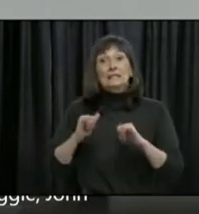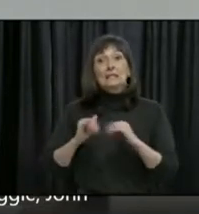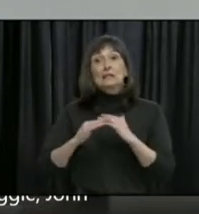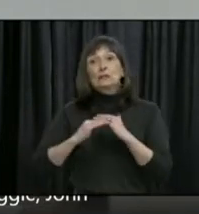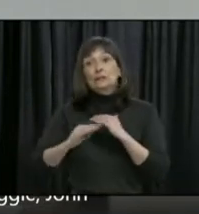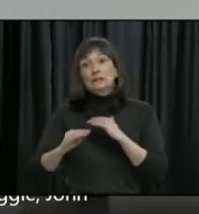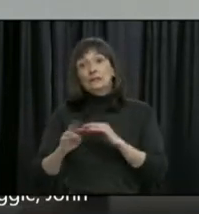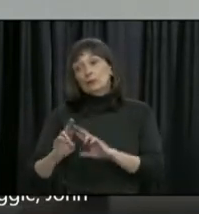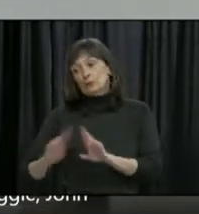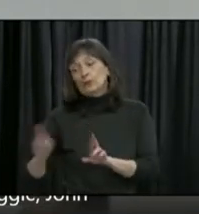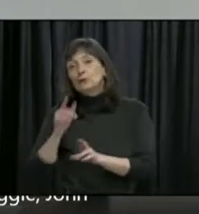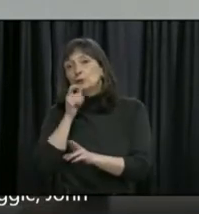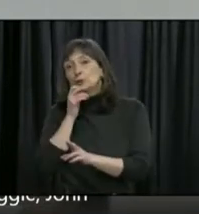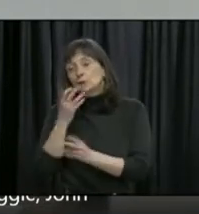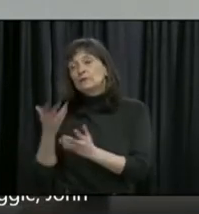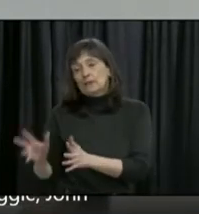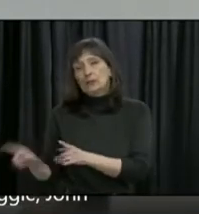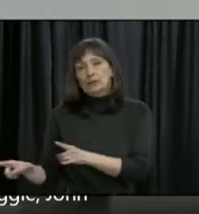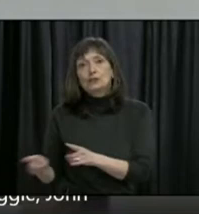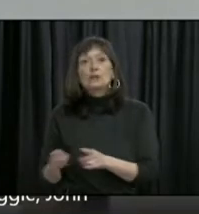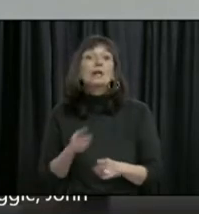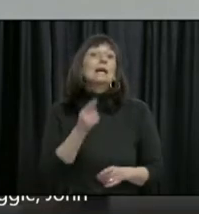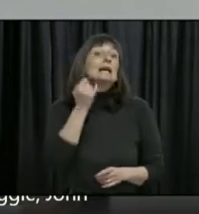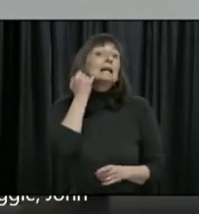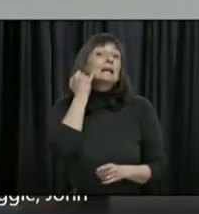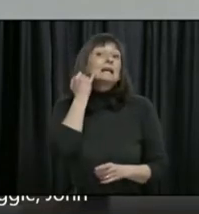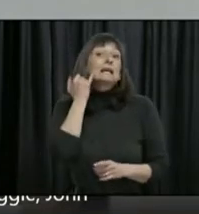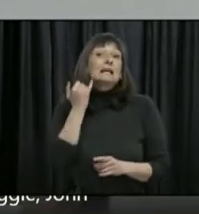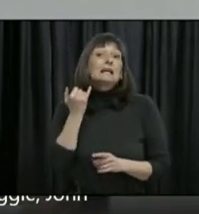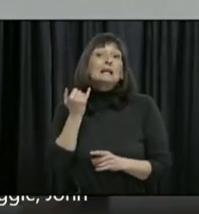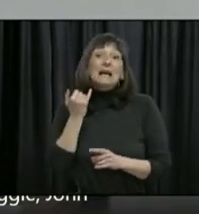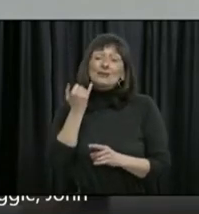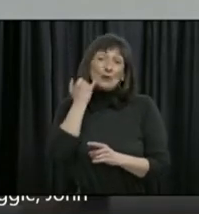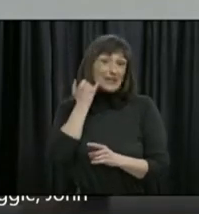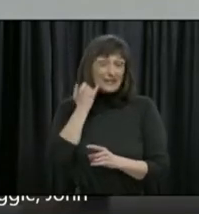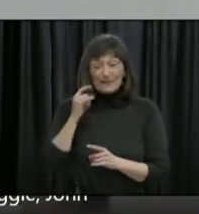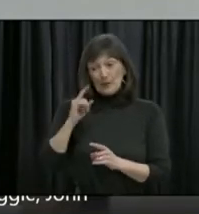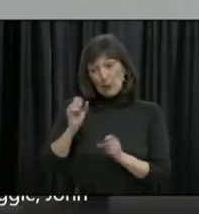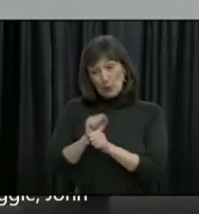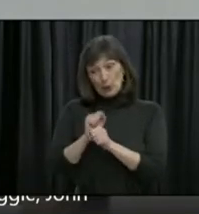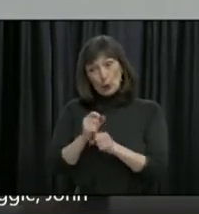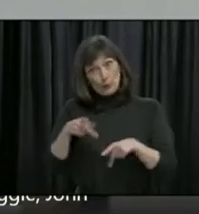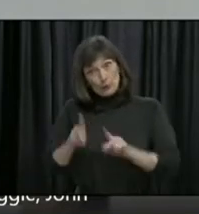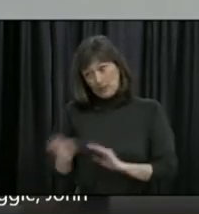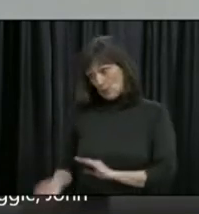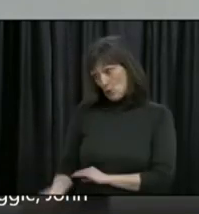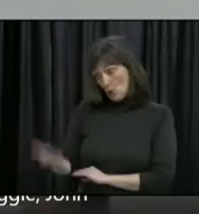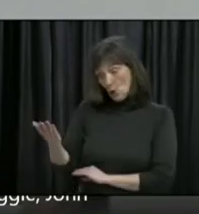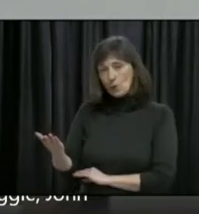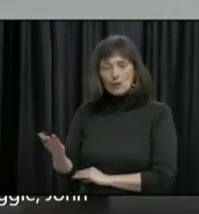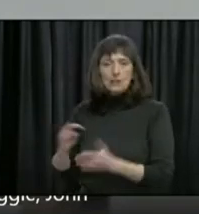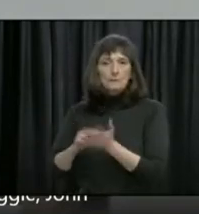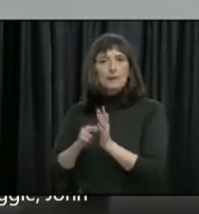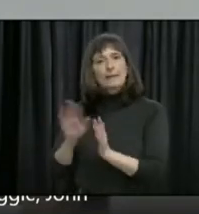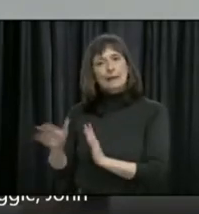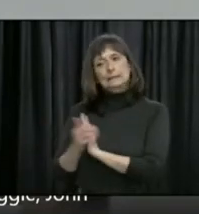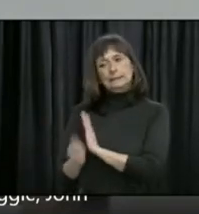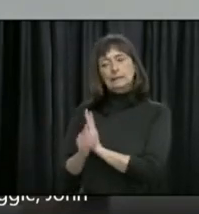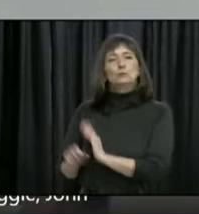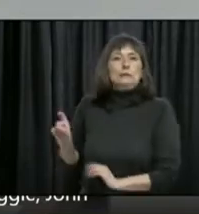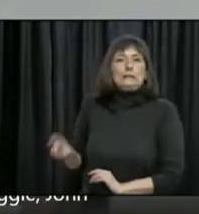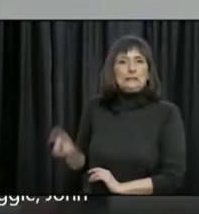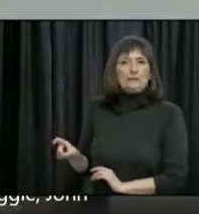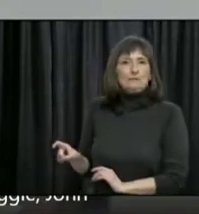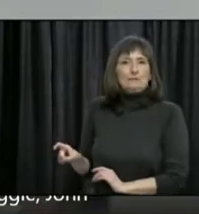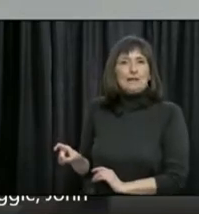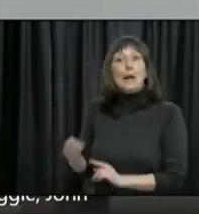specific circumstances only for those individuals with skills that are needed on a job site and only on a job site that can comply with the